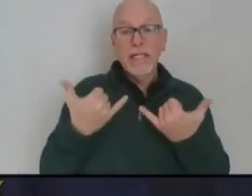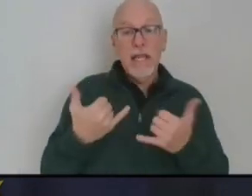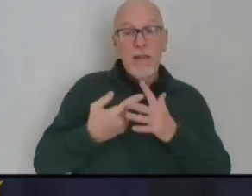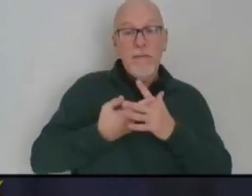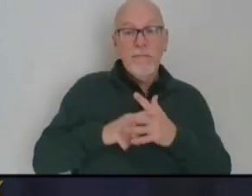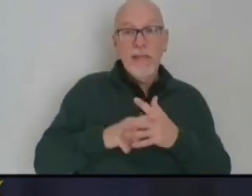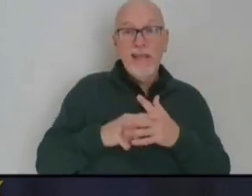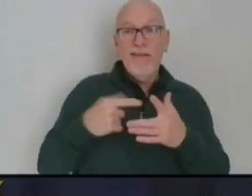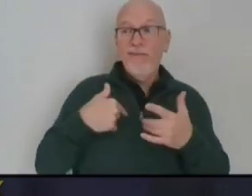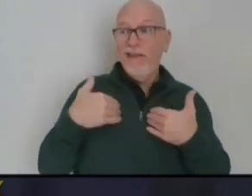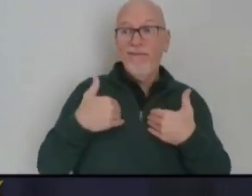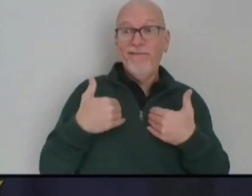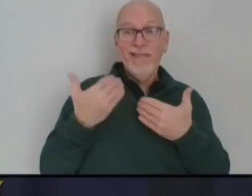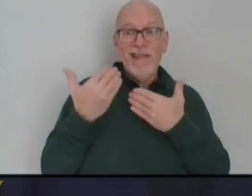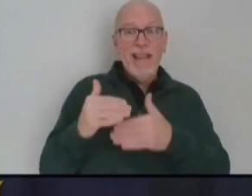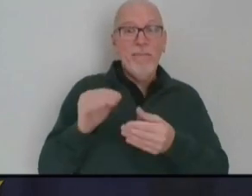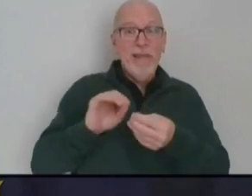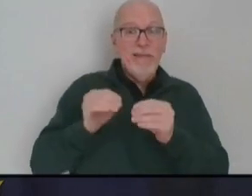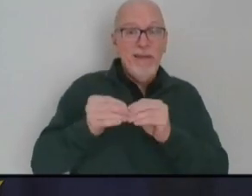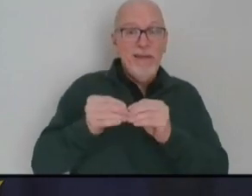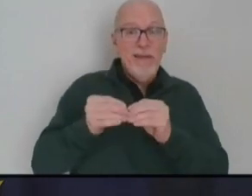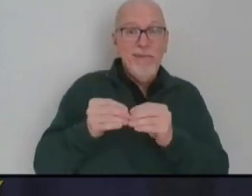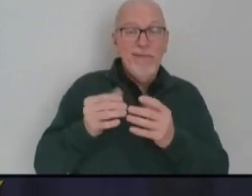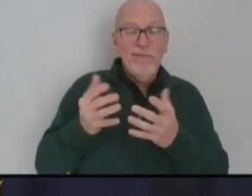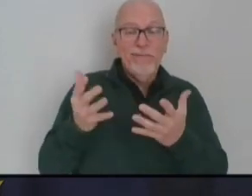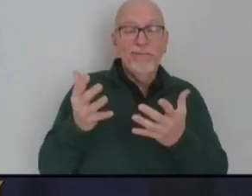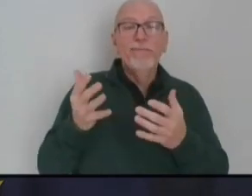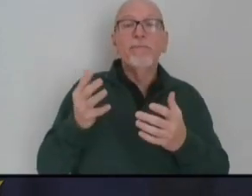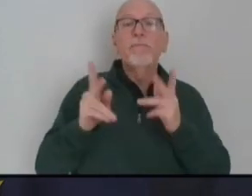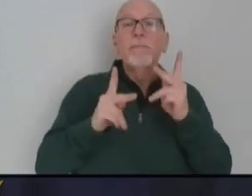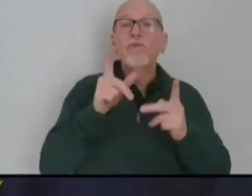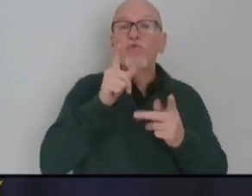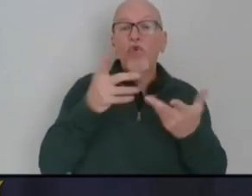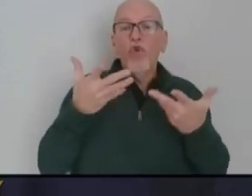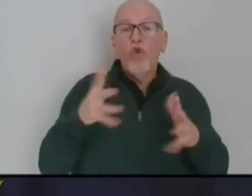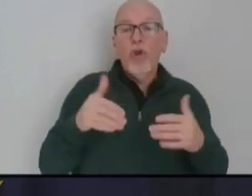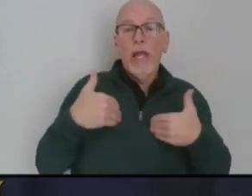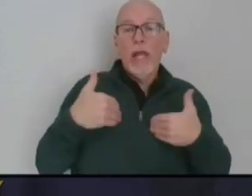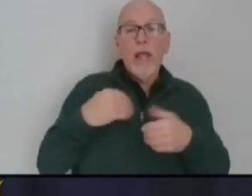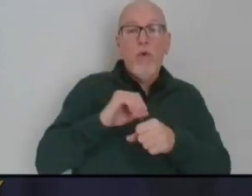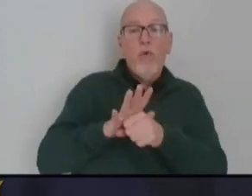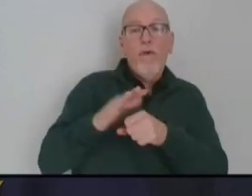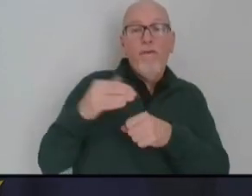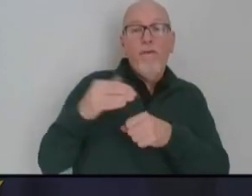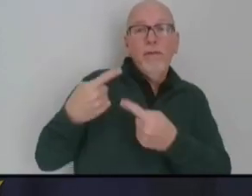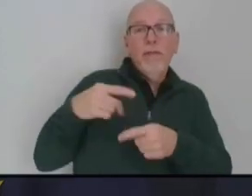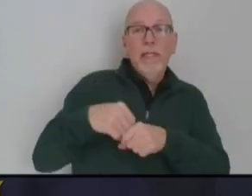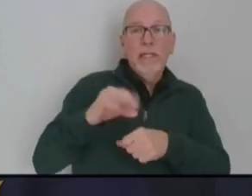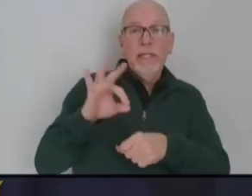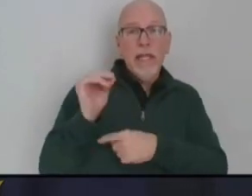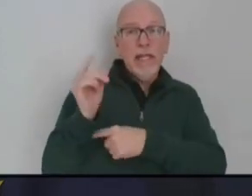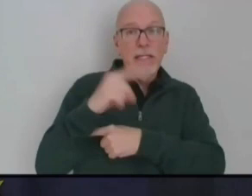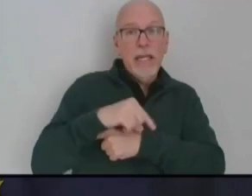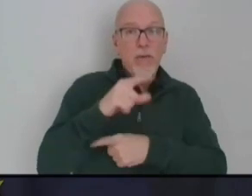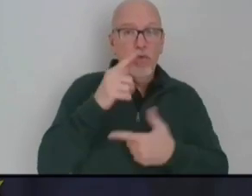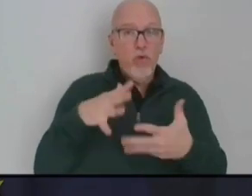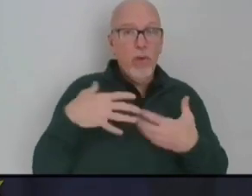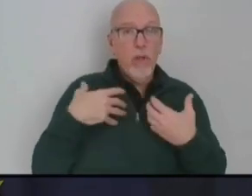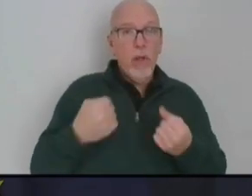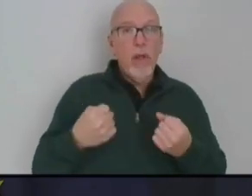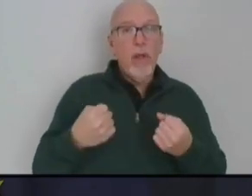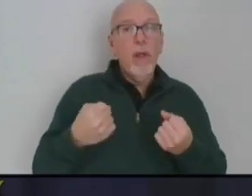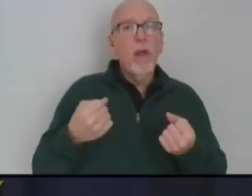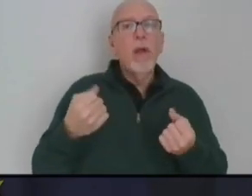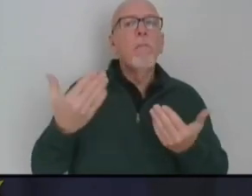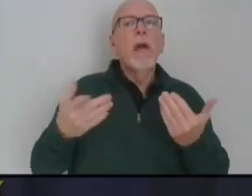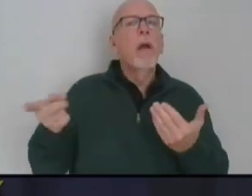it's such a scarce resource and we have a finite number, people who have had COVID-19 in the last 90 days and have recovered may be asked to